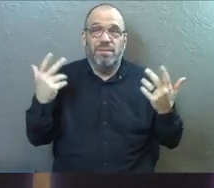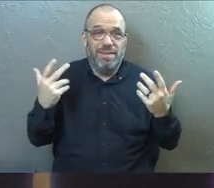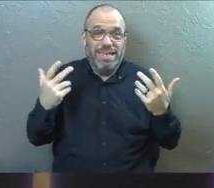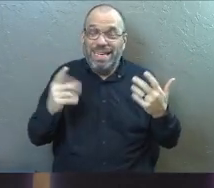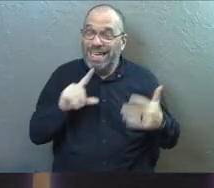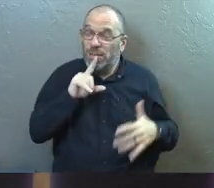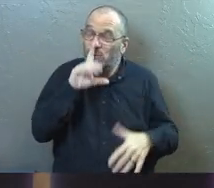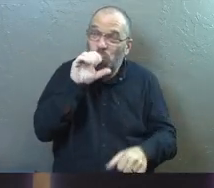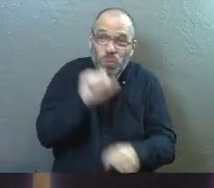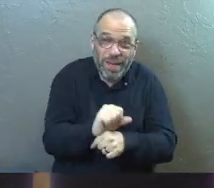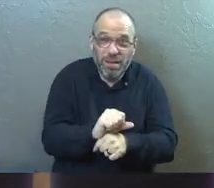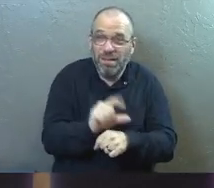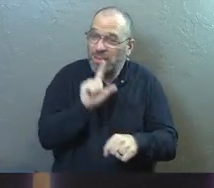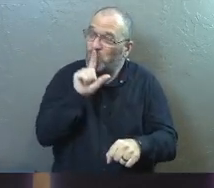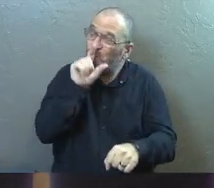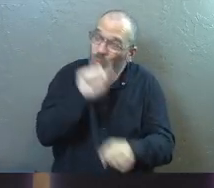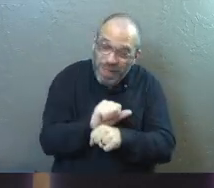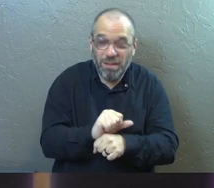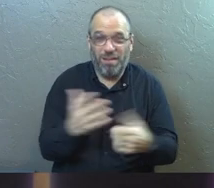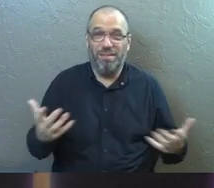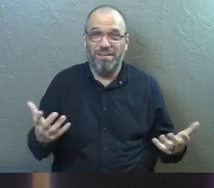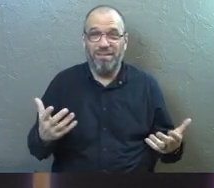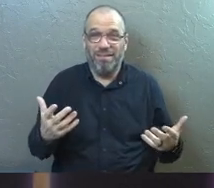It's real. I'm trying to say it's real.